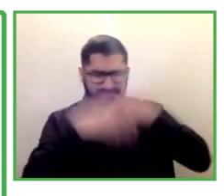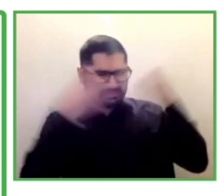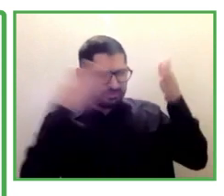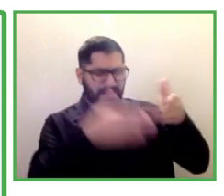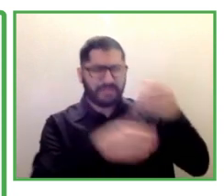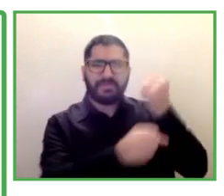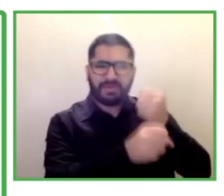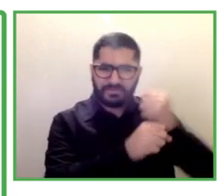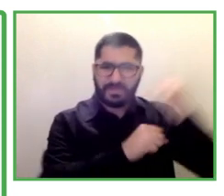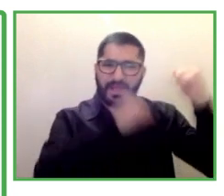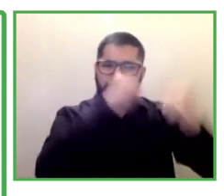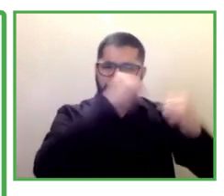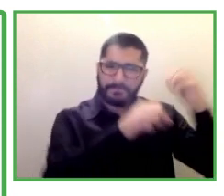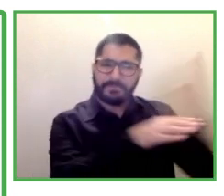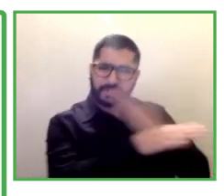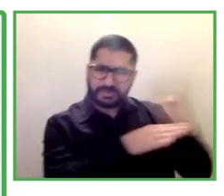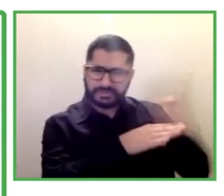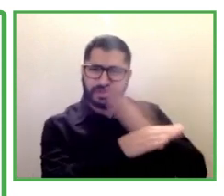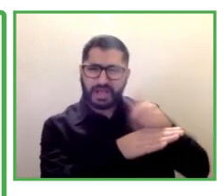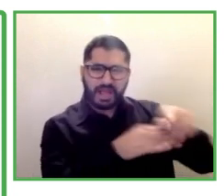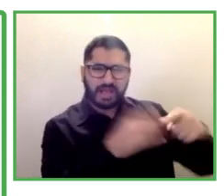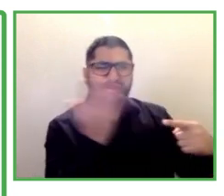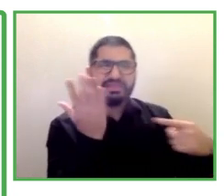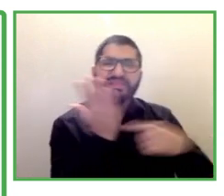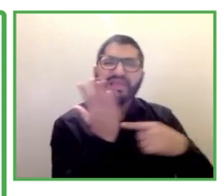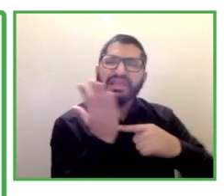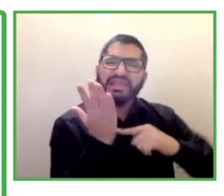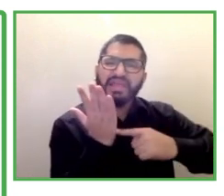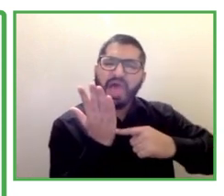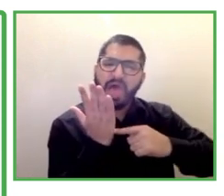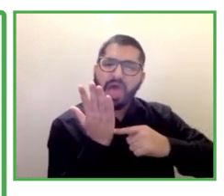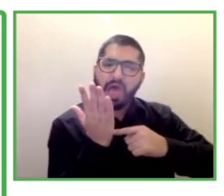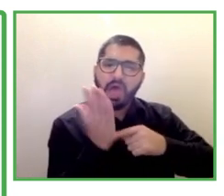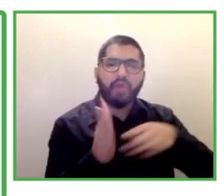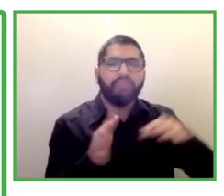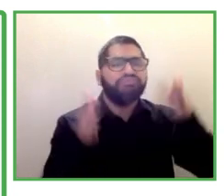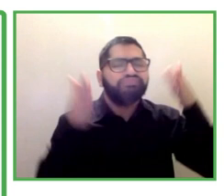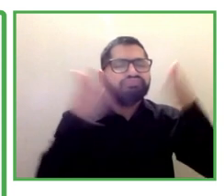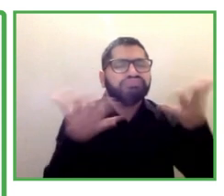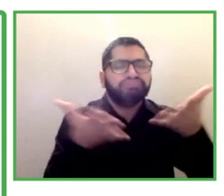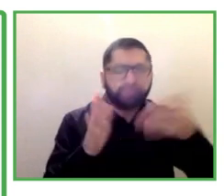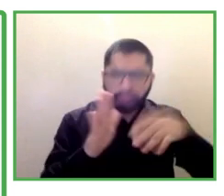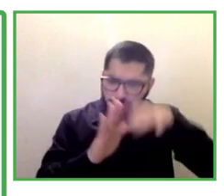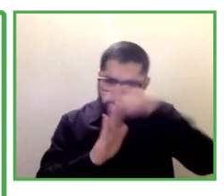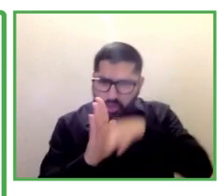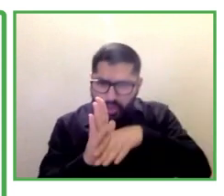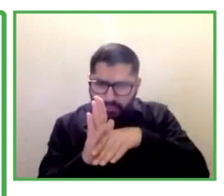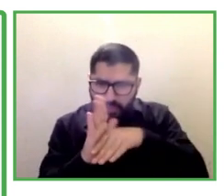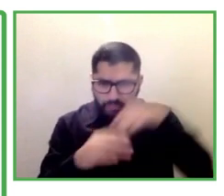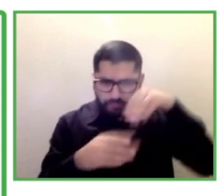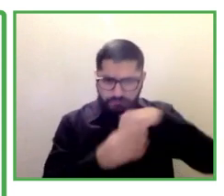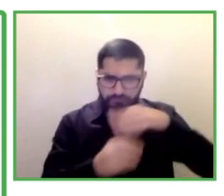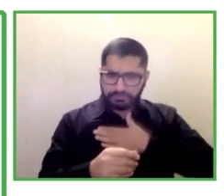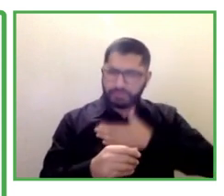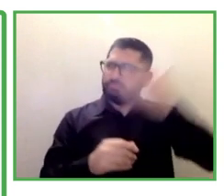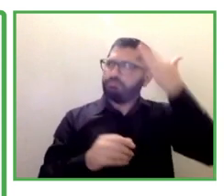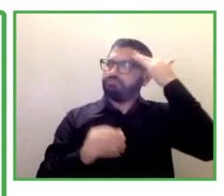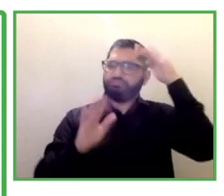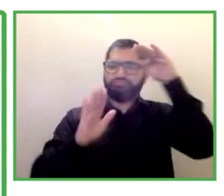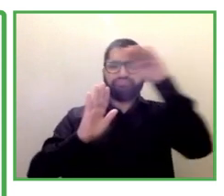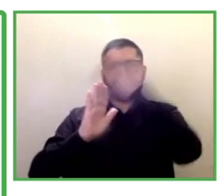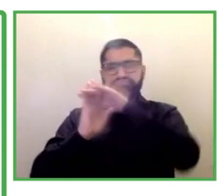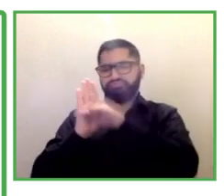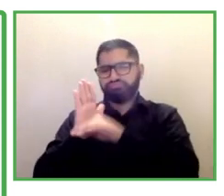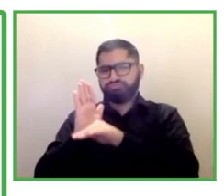pipeline into their graduate program and over four years they hosted over 100 interns and they actually use this to surpass